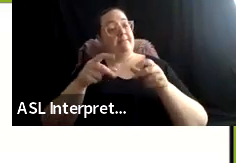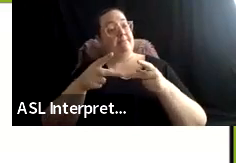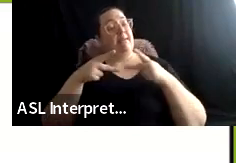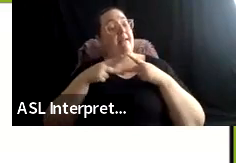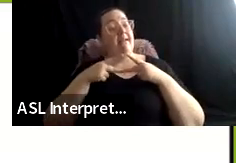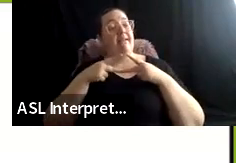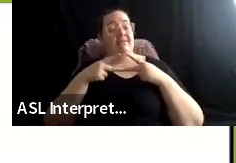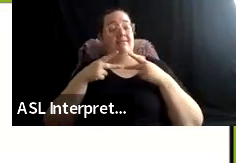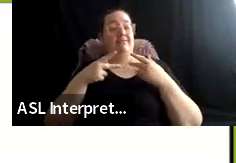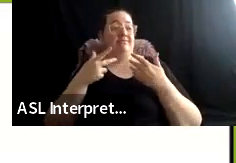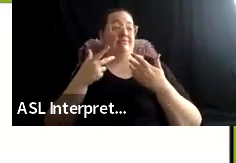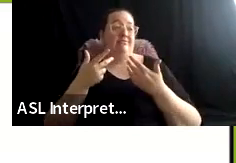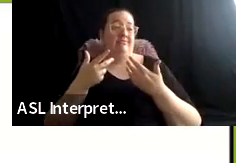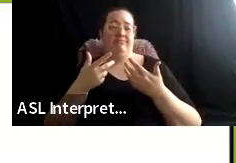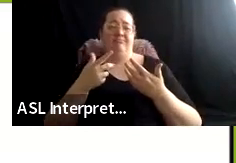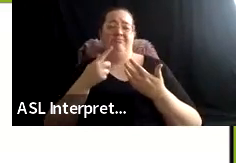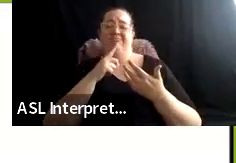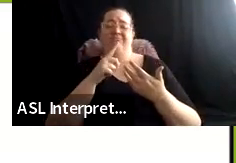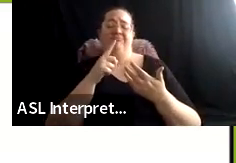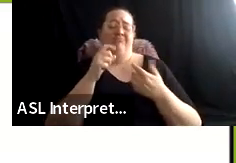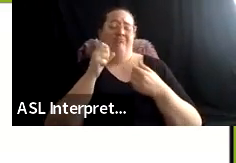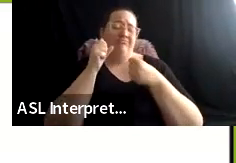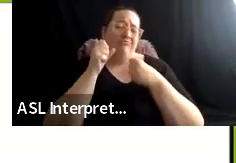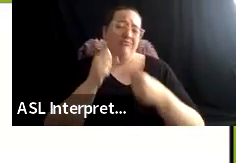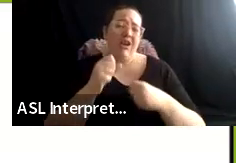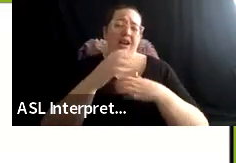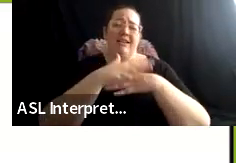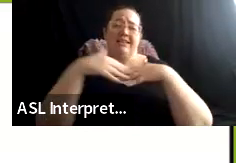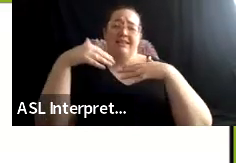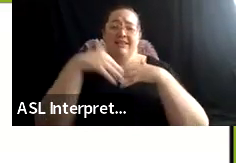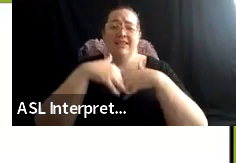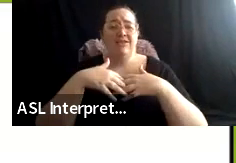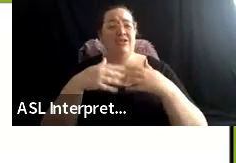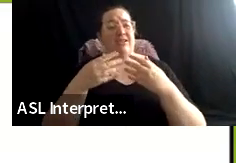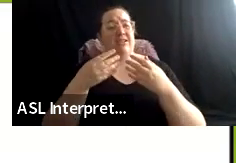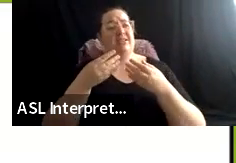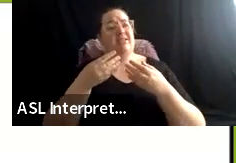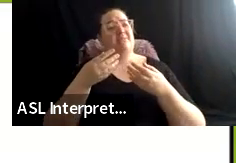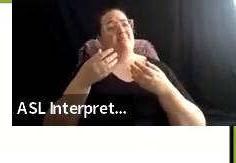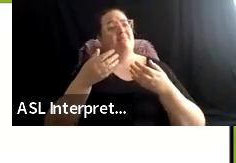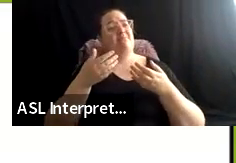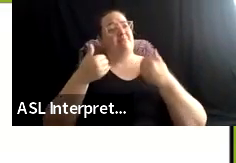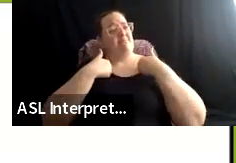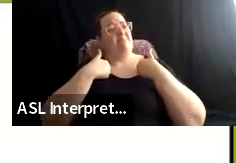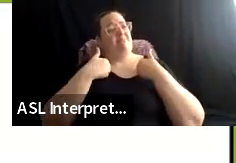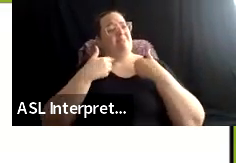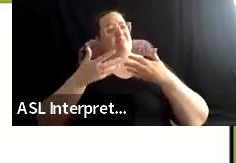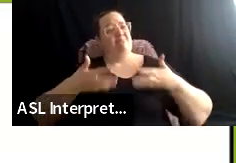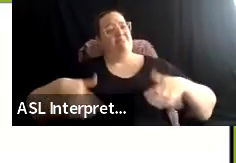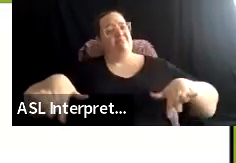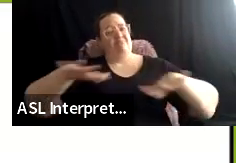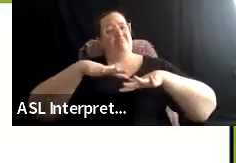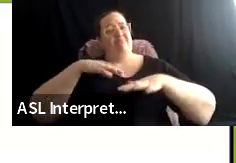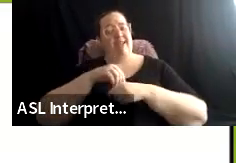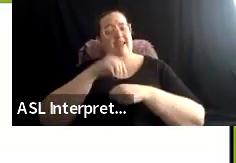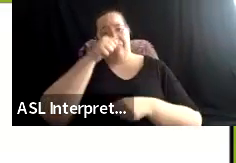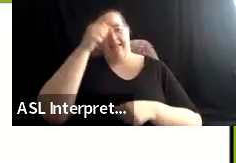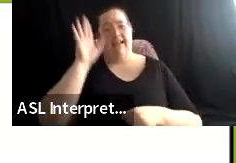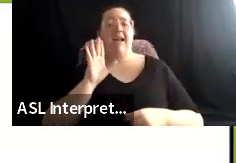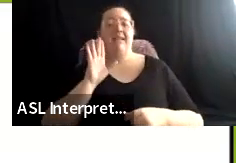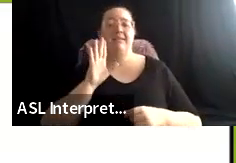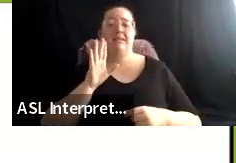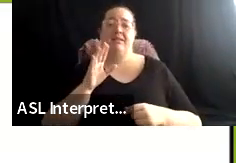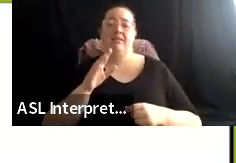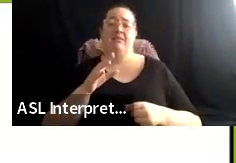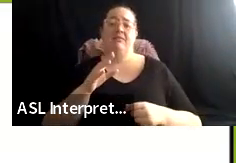um, an incredibly strong indigenous presence here in Alaska or, you know, ownership. I mean, I'm an uninvited guest